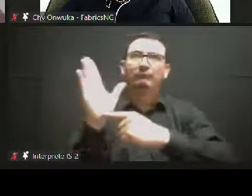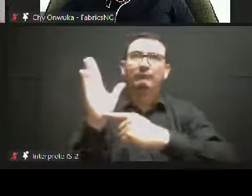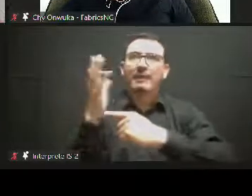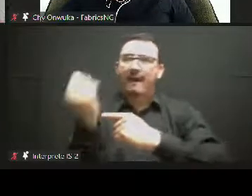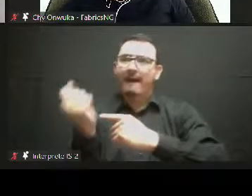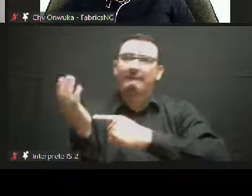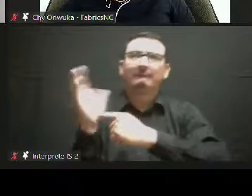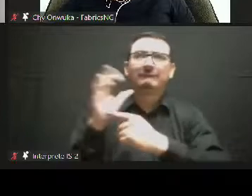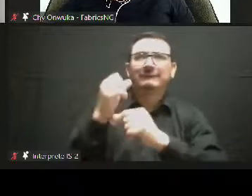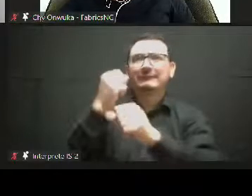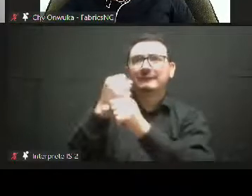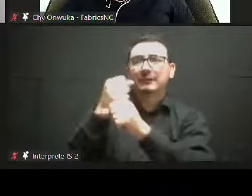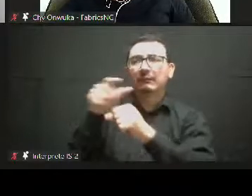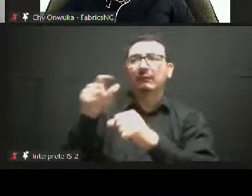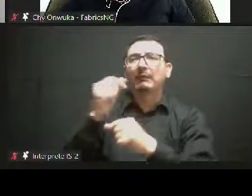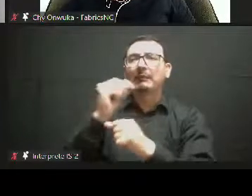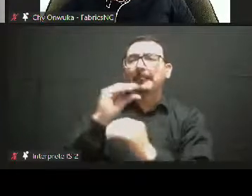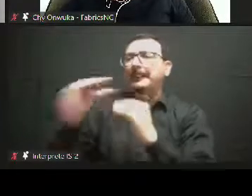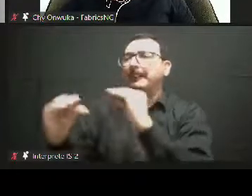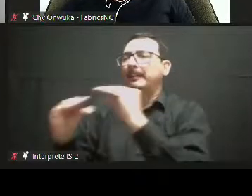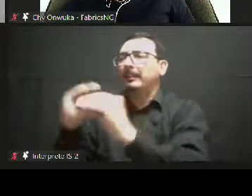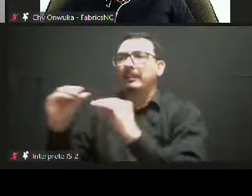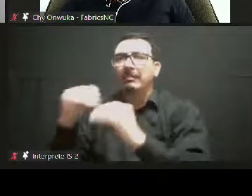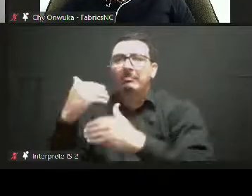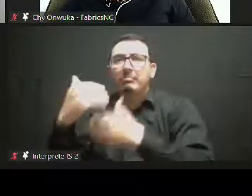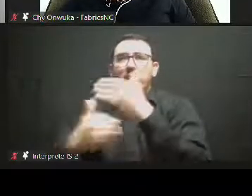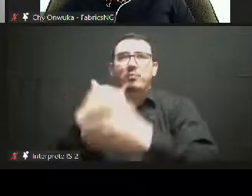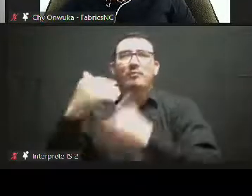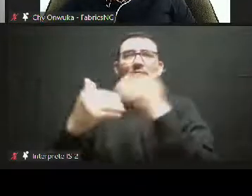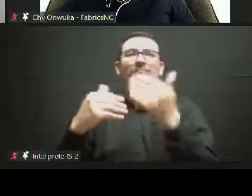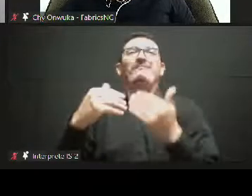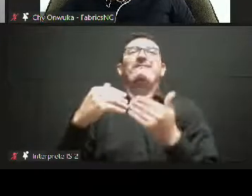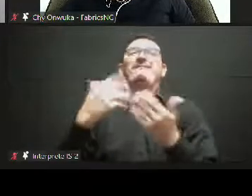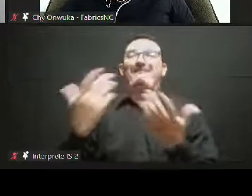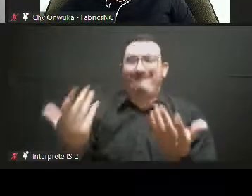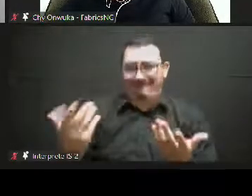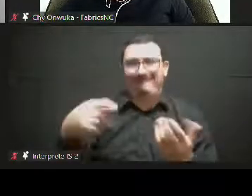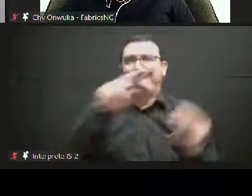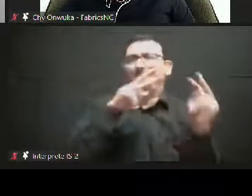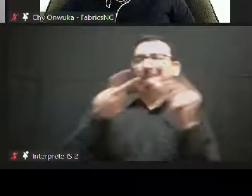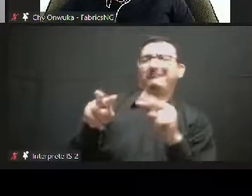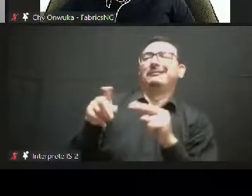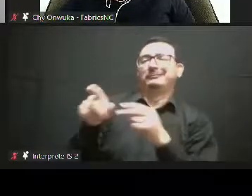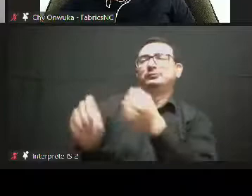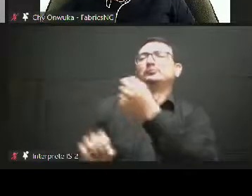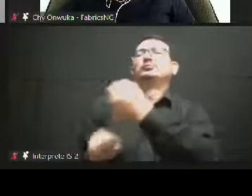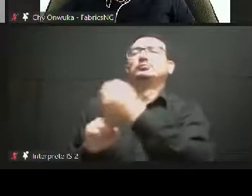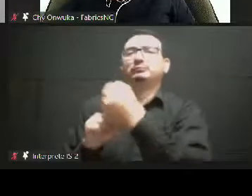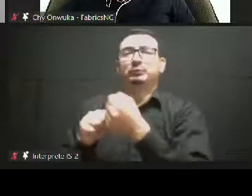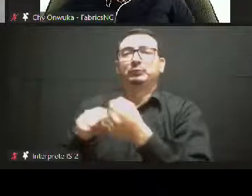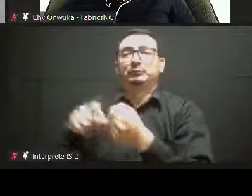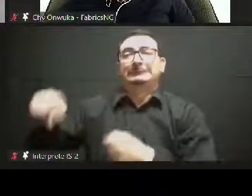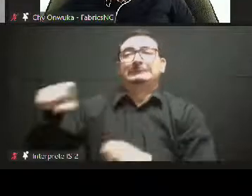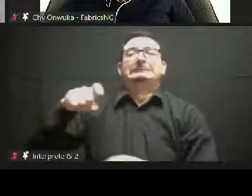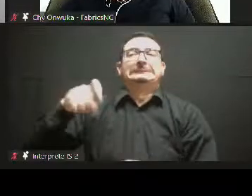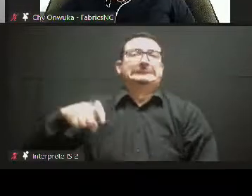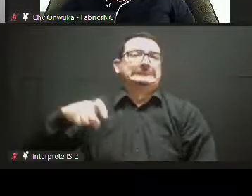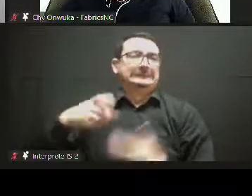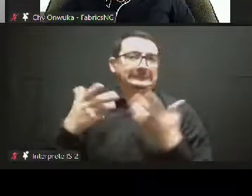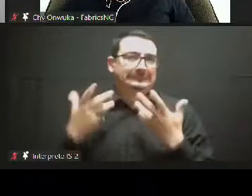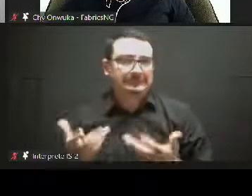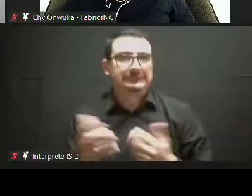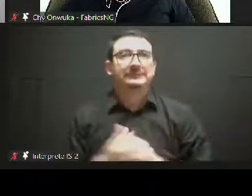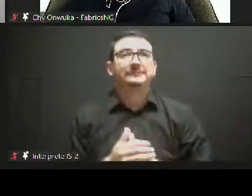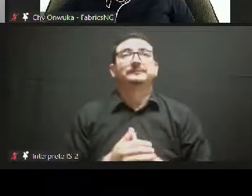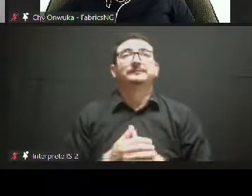For us, we've been able to invest in over 100 businesses in more than five genres,